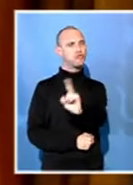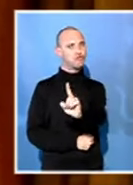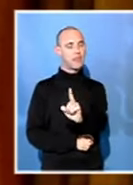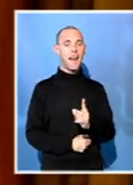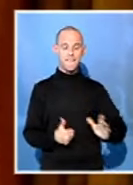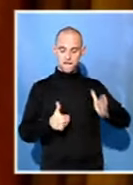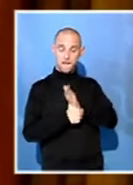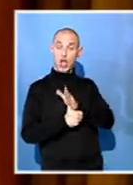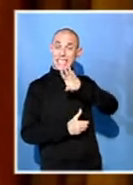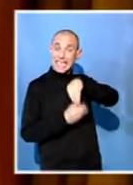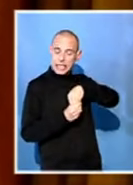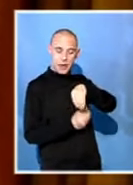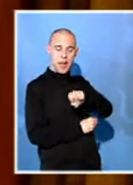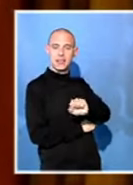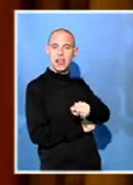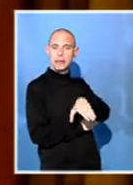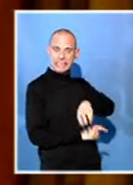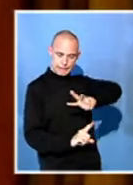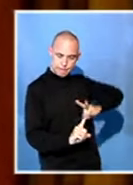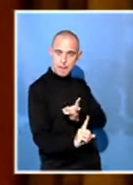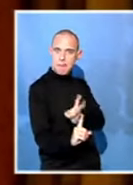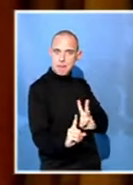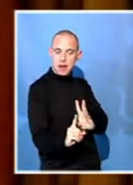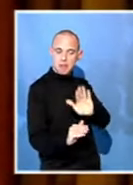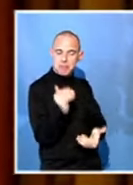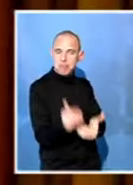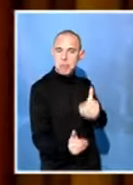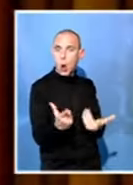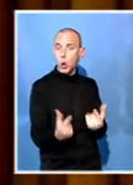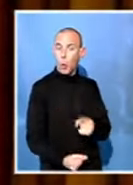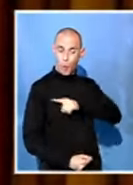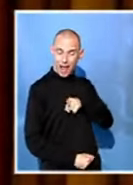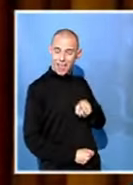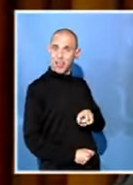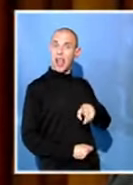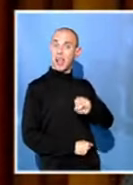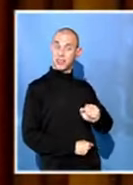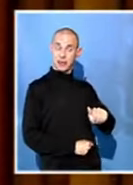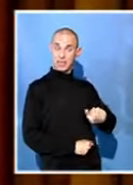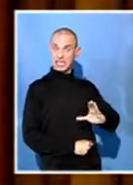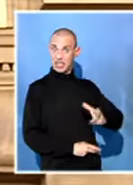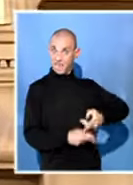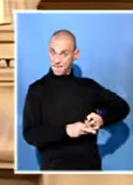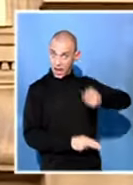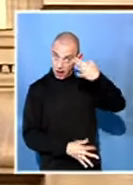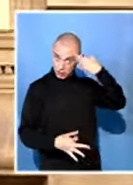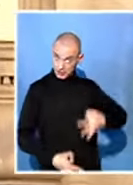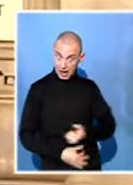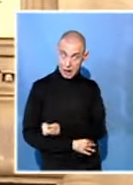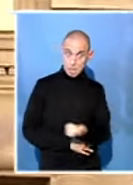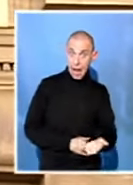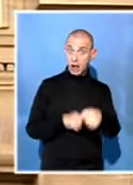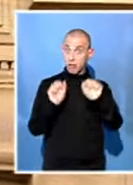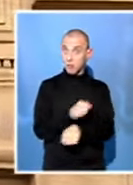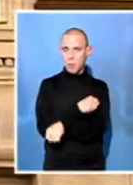yet to be taken by the broadcaster, the case is premature and has no grounds for a legal decision. Neither the SABC's